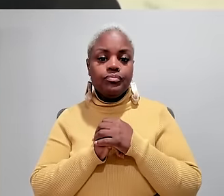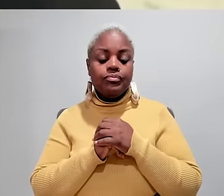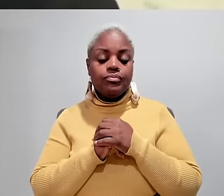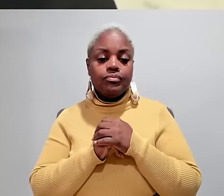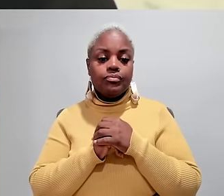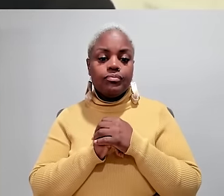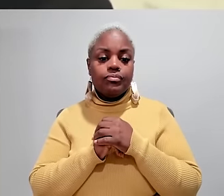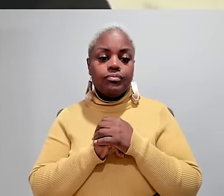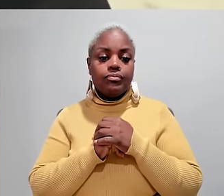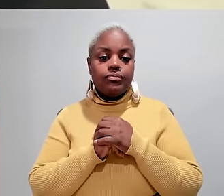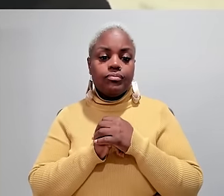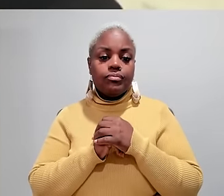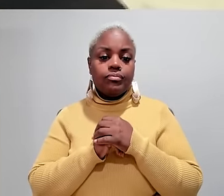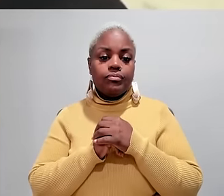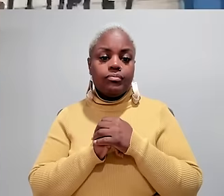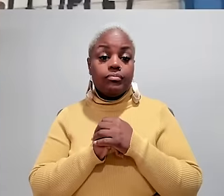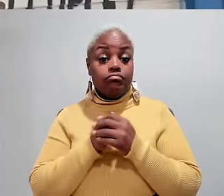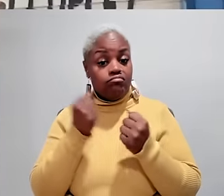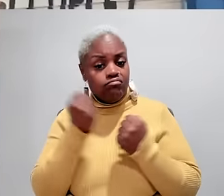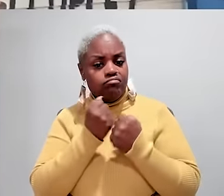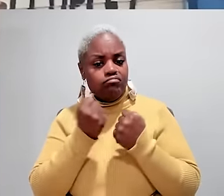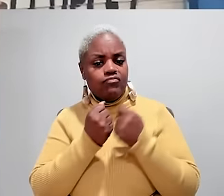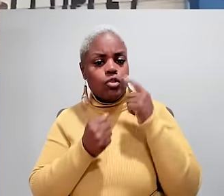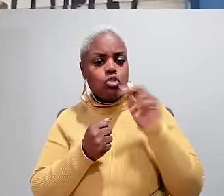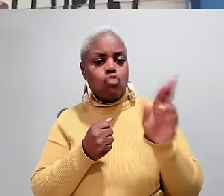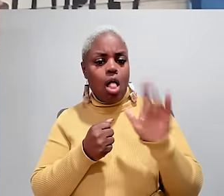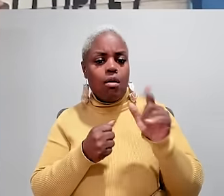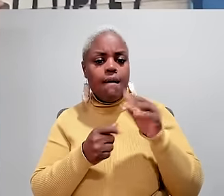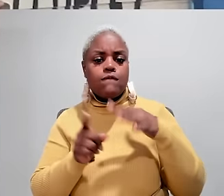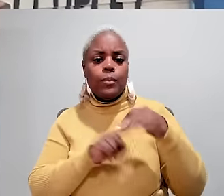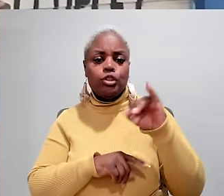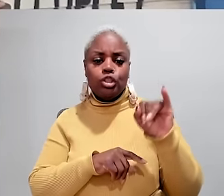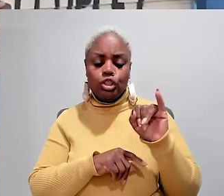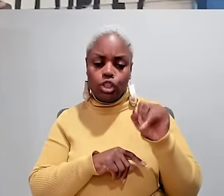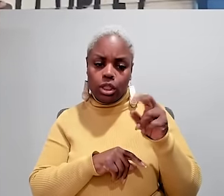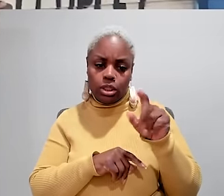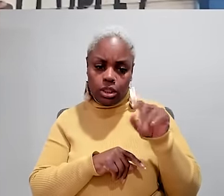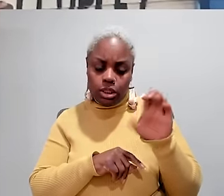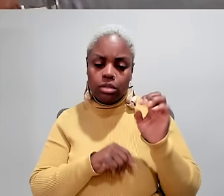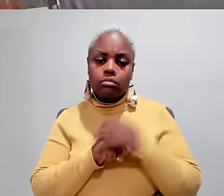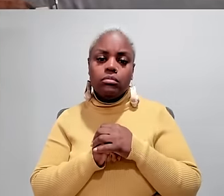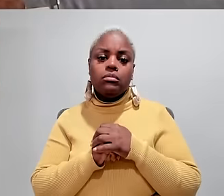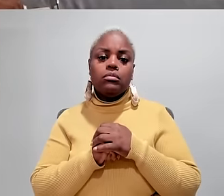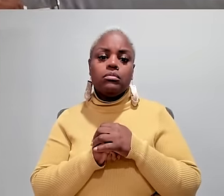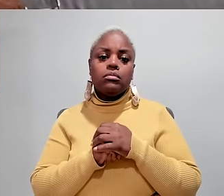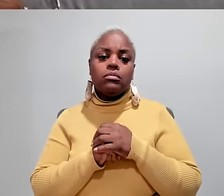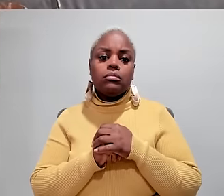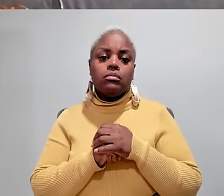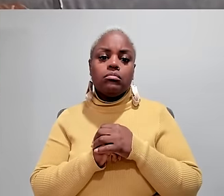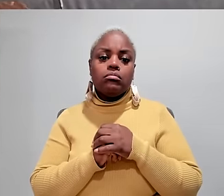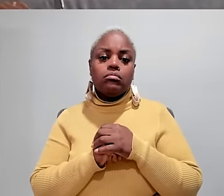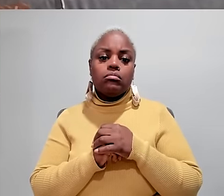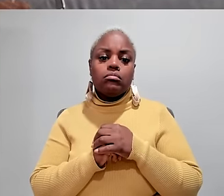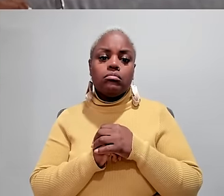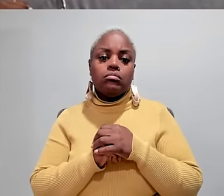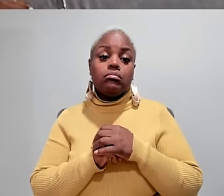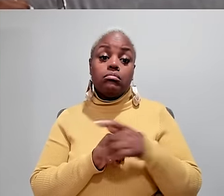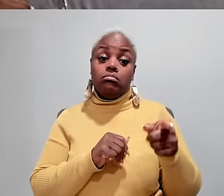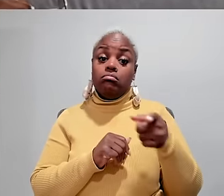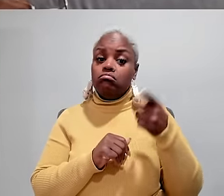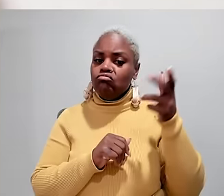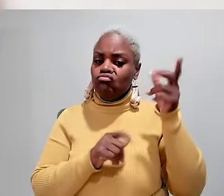blind disability activist who advocates for racial and environmental justice. An expert on emergency